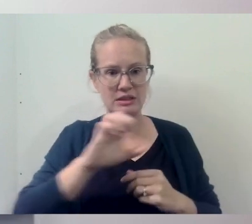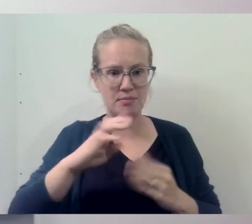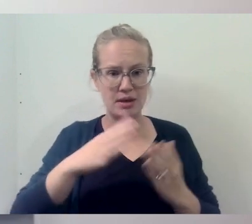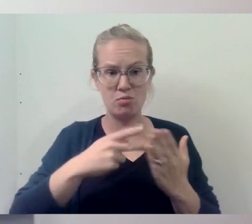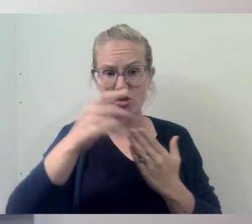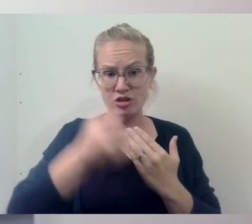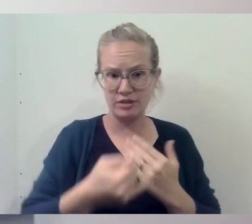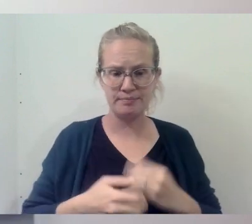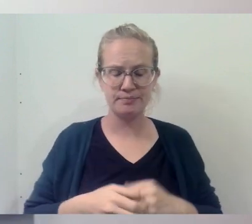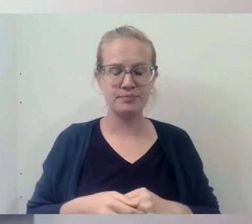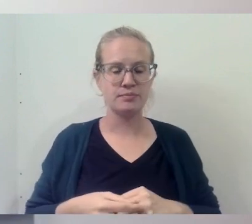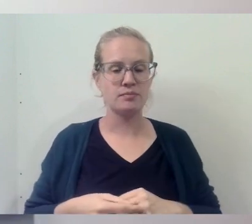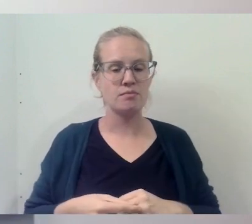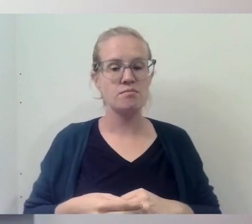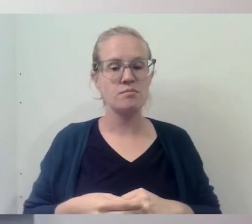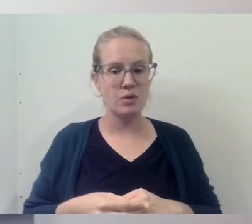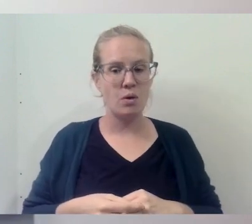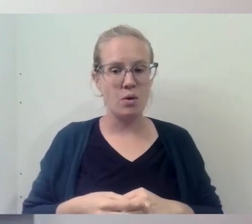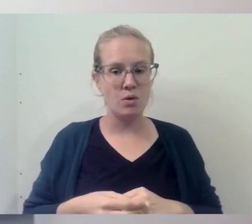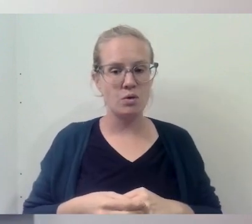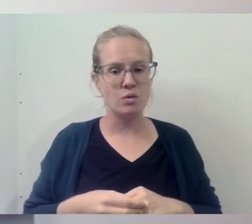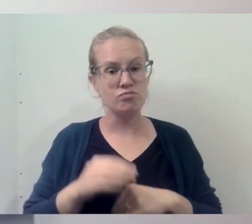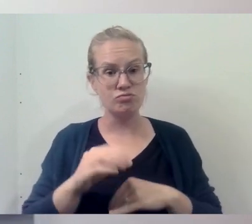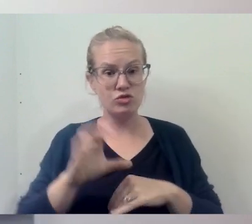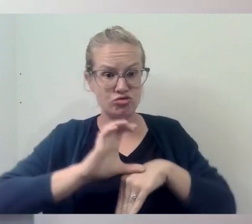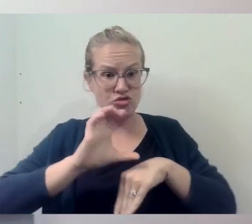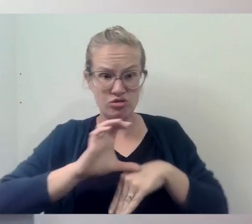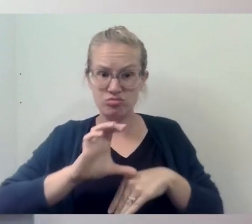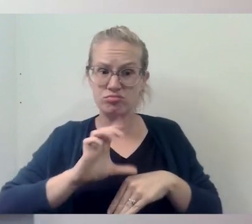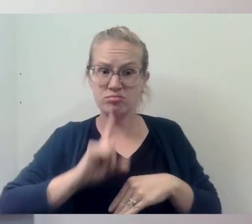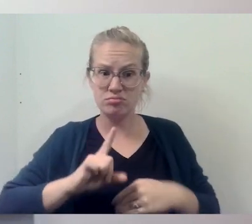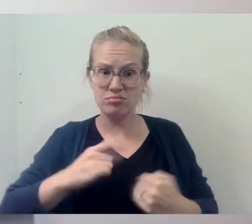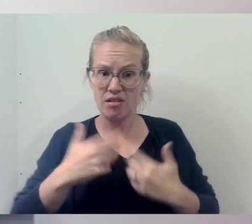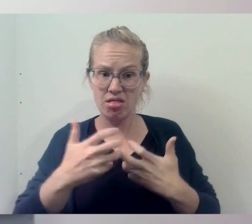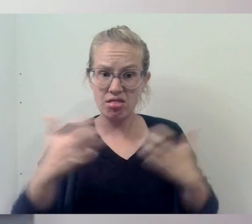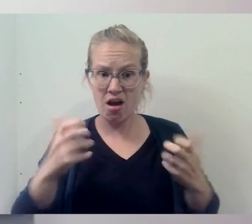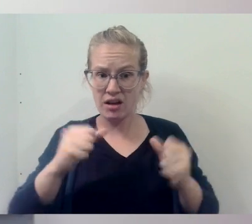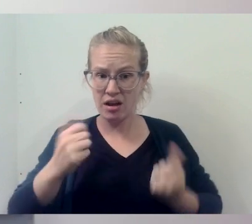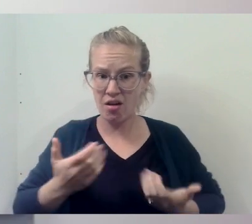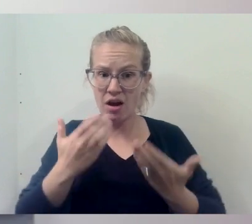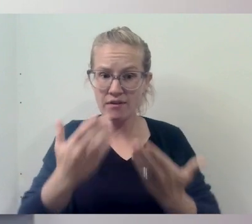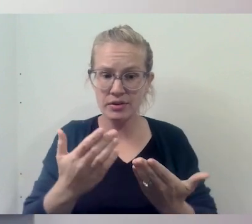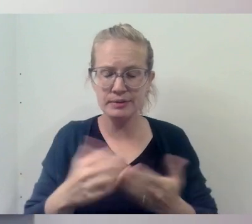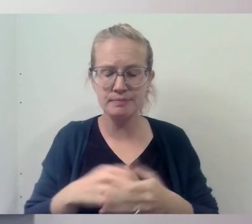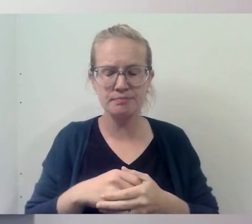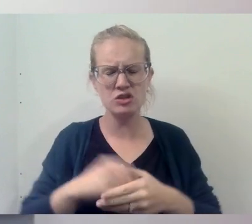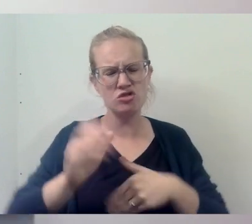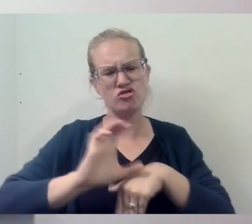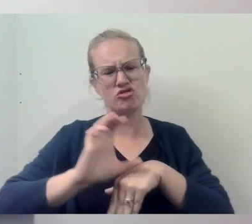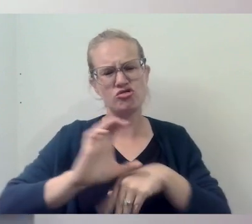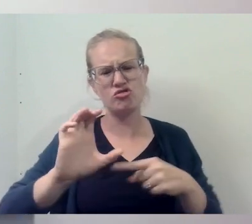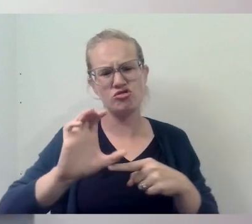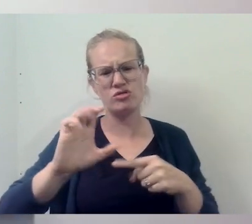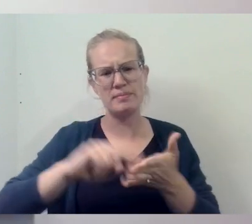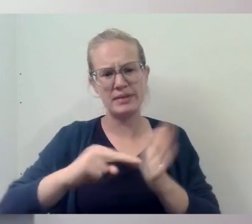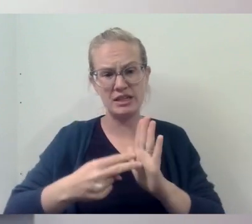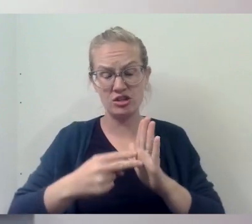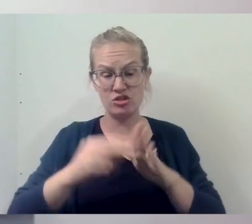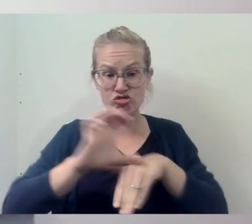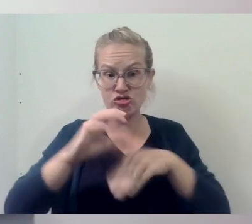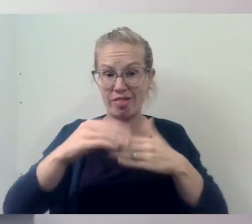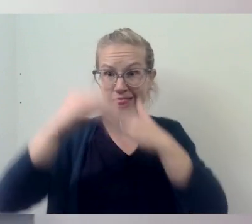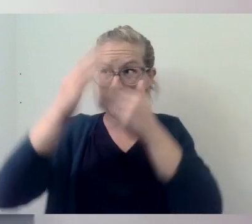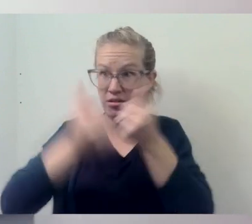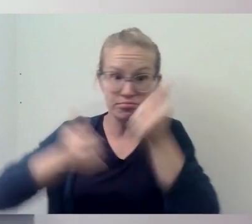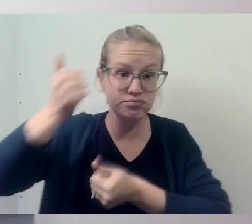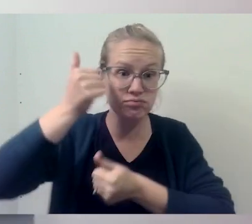And so the church has a lot to offer. And when we talk about church, it's not only the church leaders, but